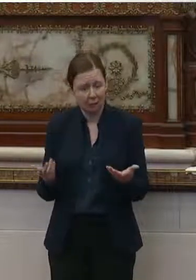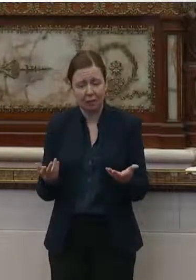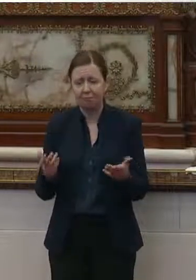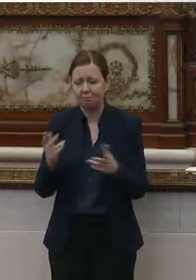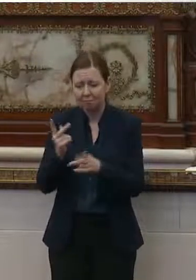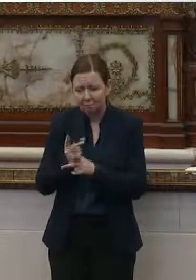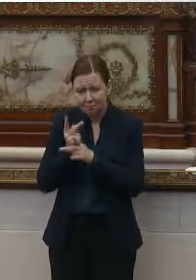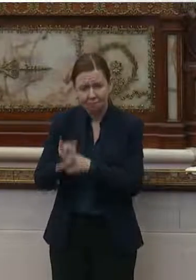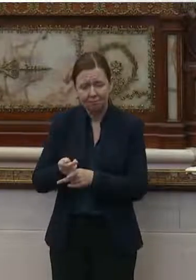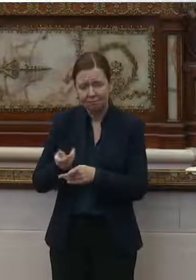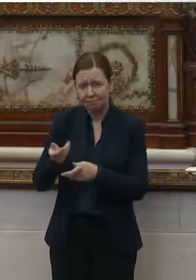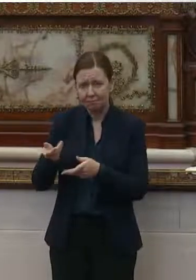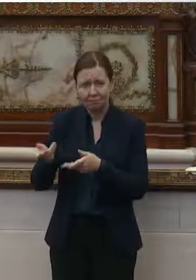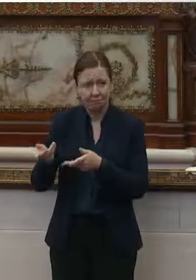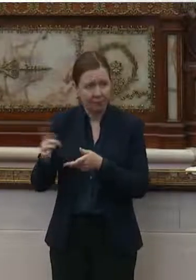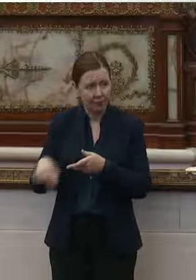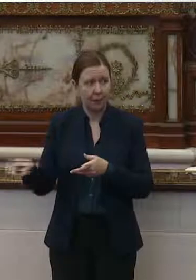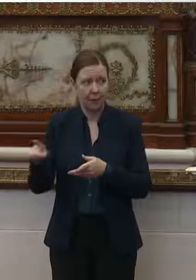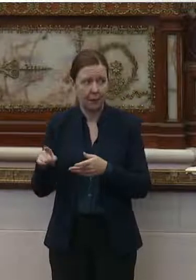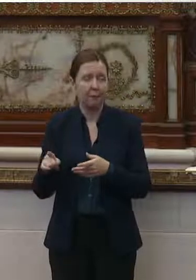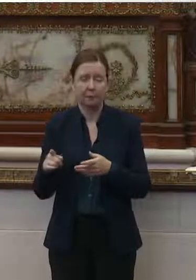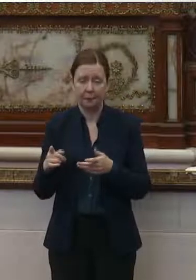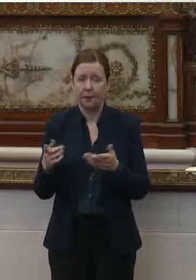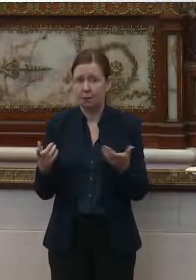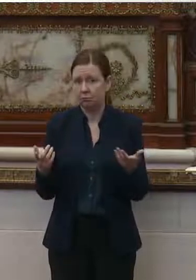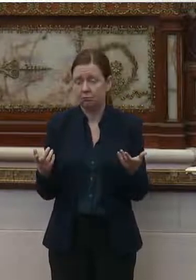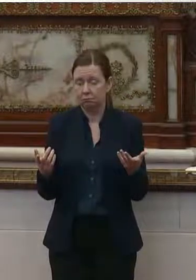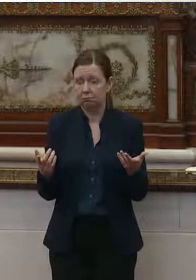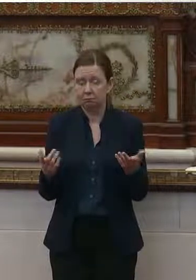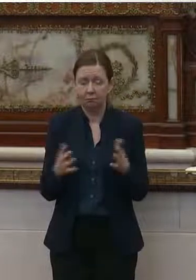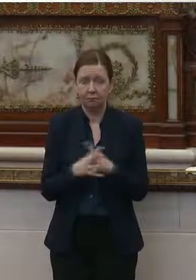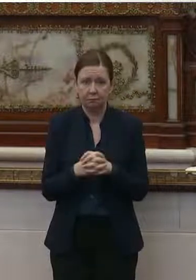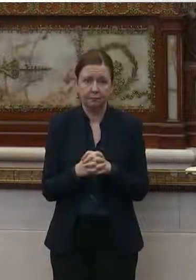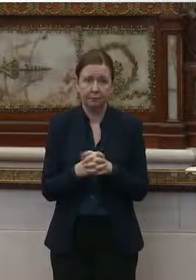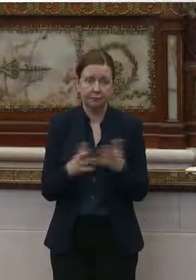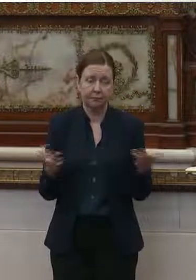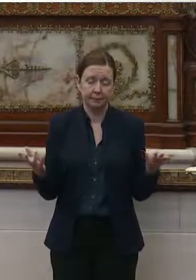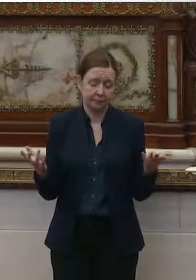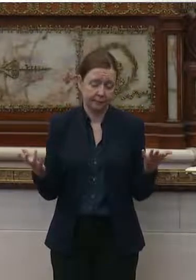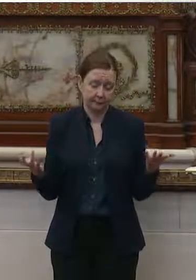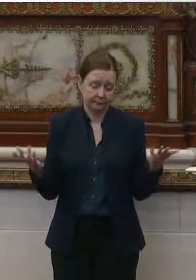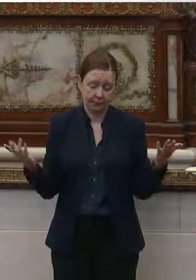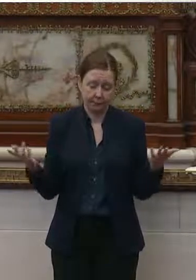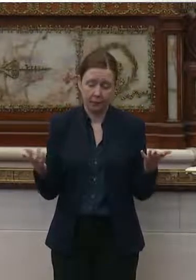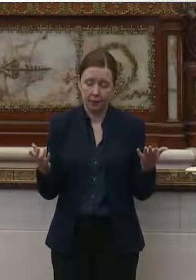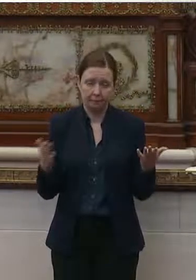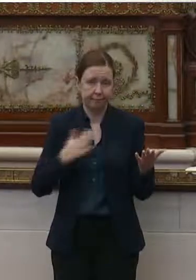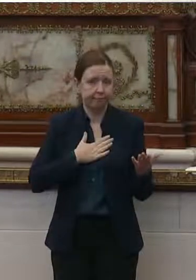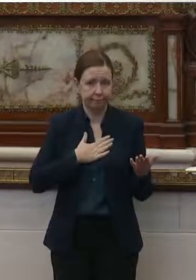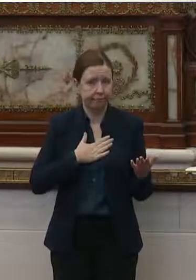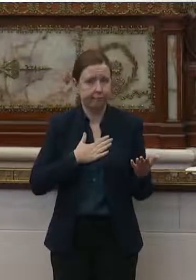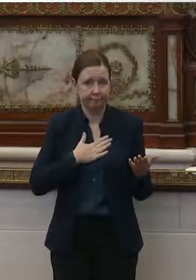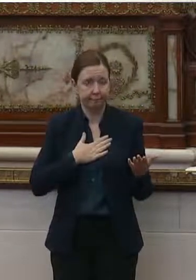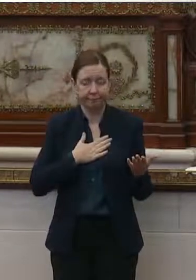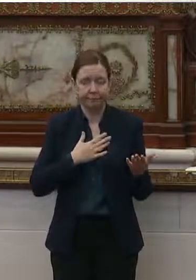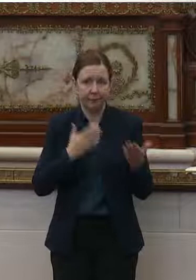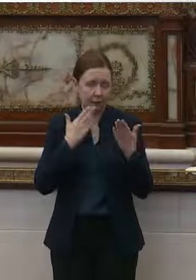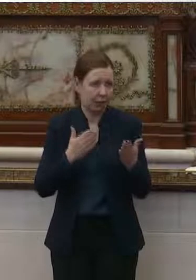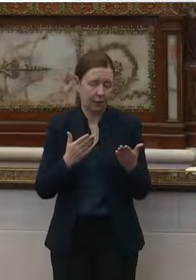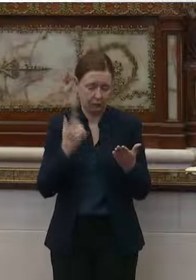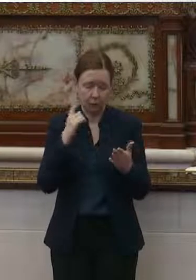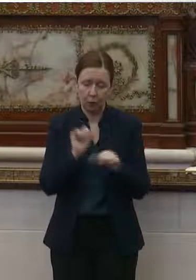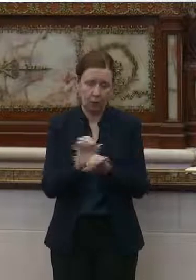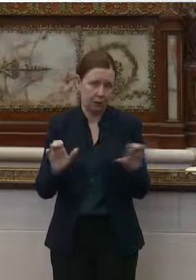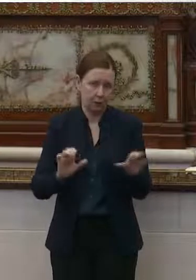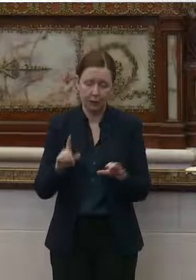and caring for folks, you know, it just, I can't even put it into words. The work that you're doing and